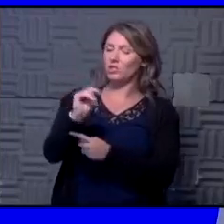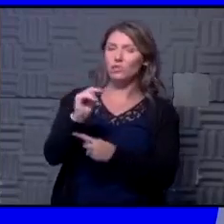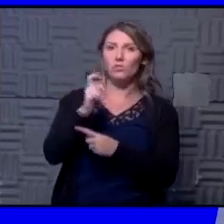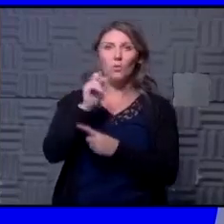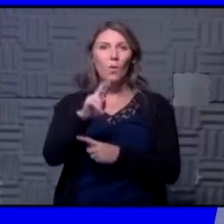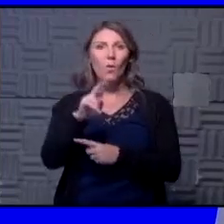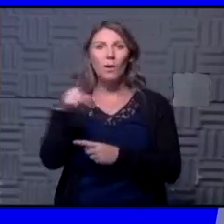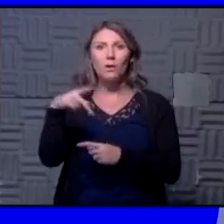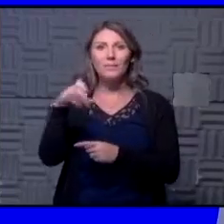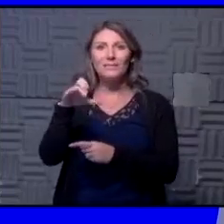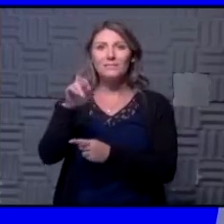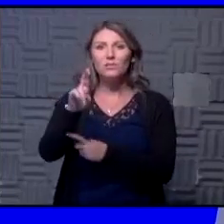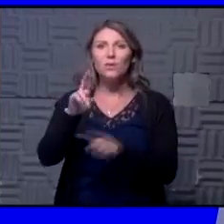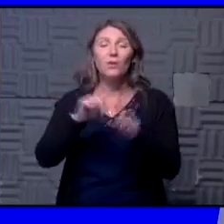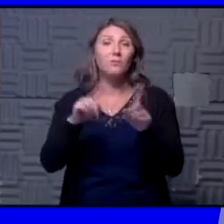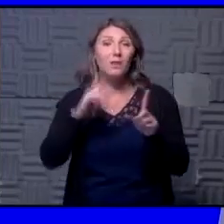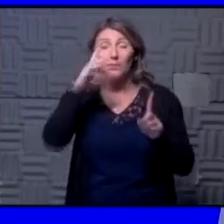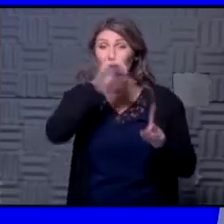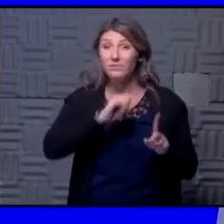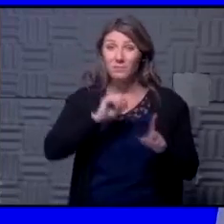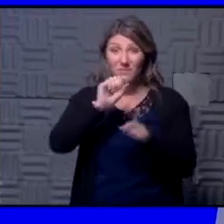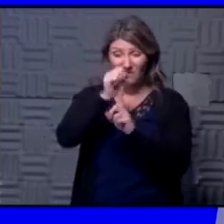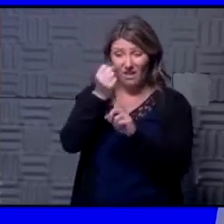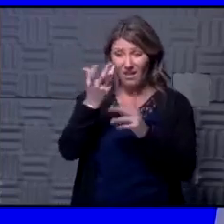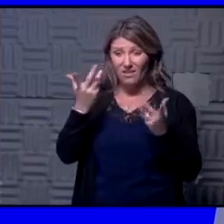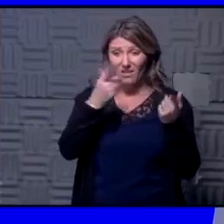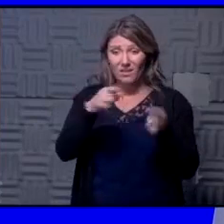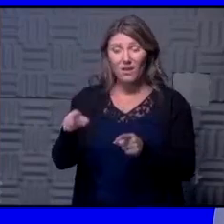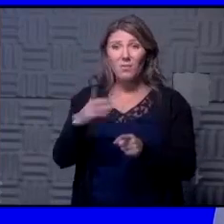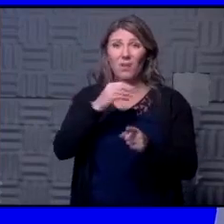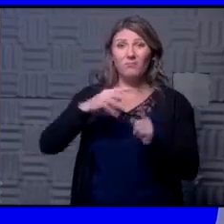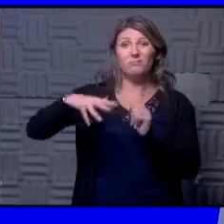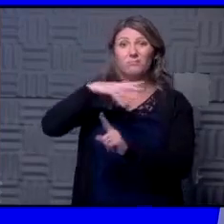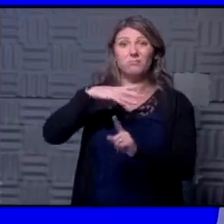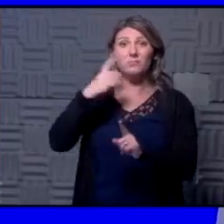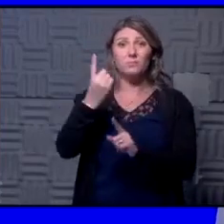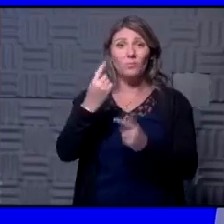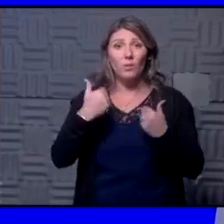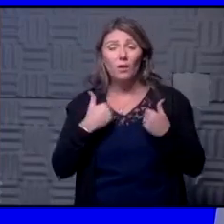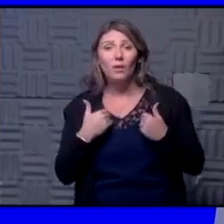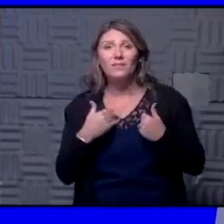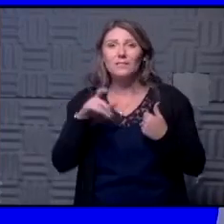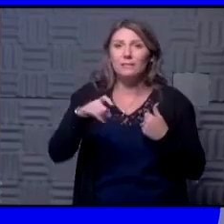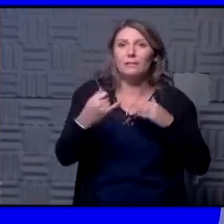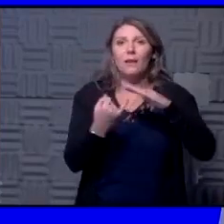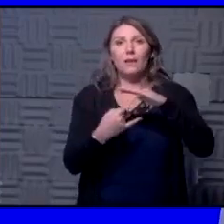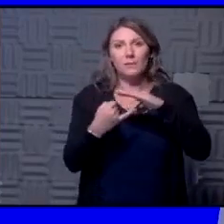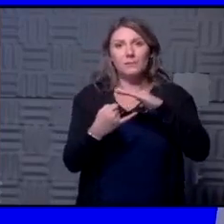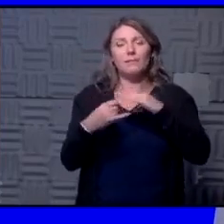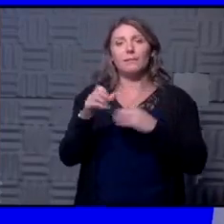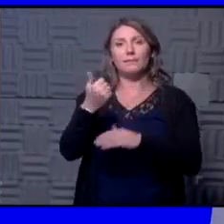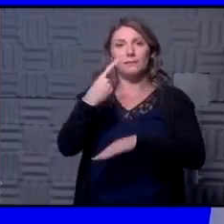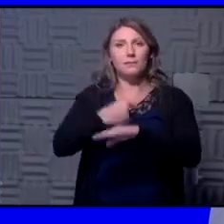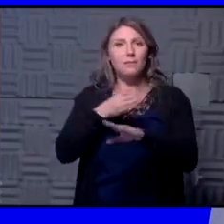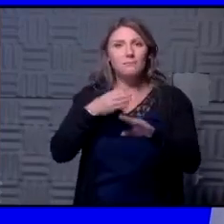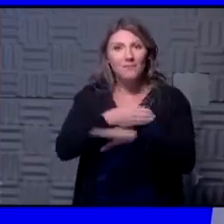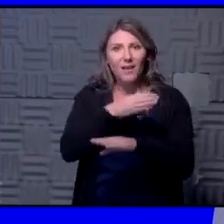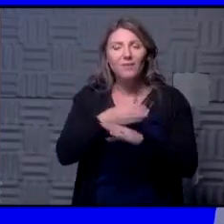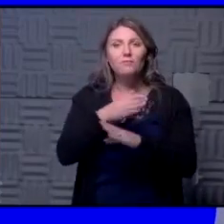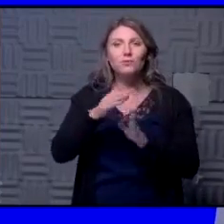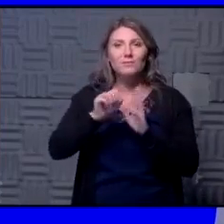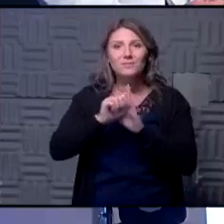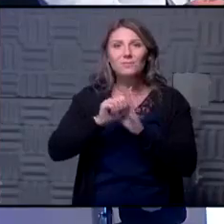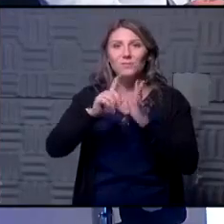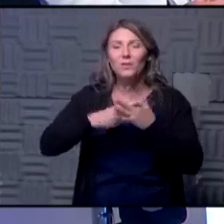but being a presumptive case and being around somebody who's had it again probably need to isolate for those 10 days after your symptom onset